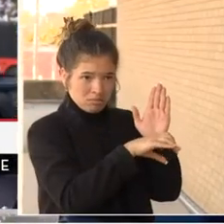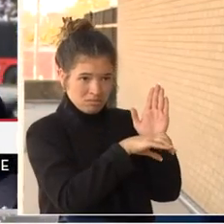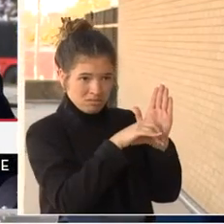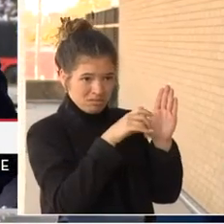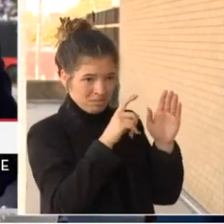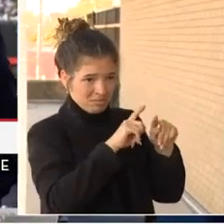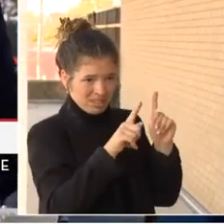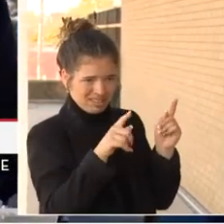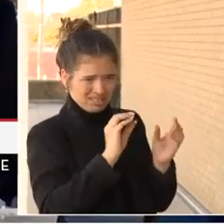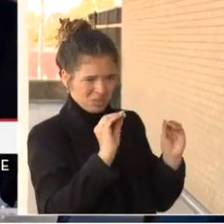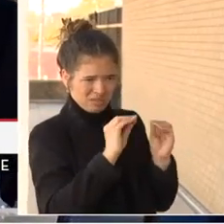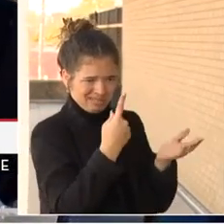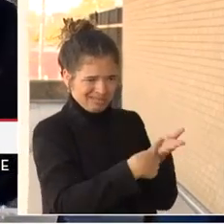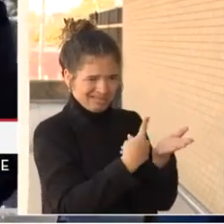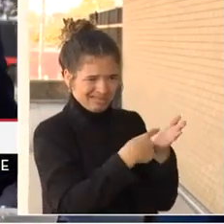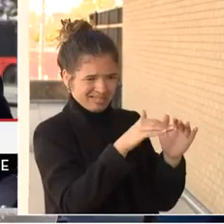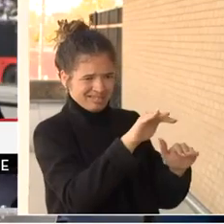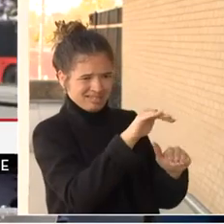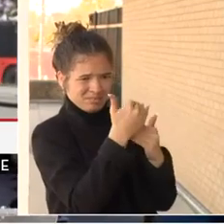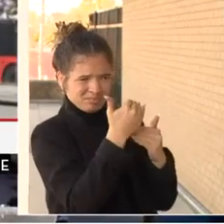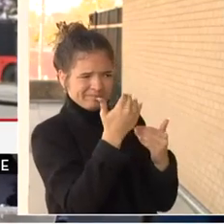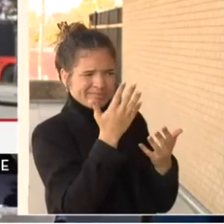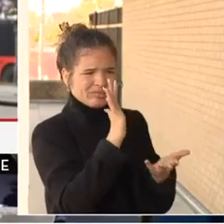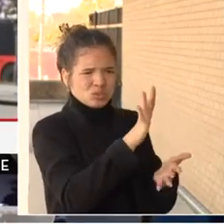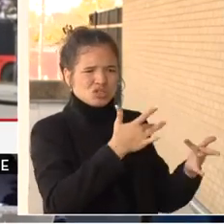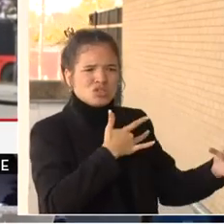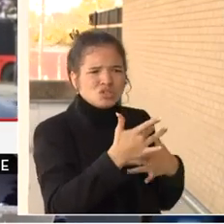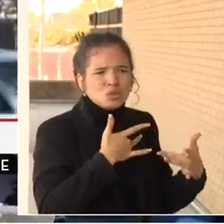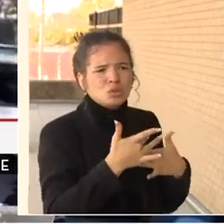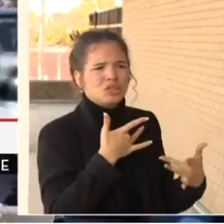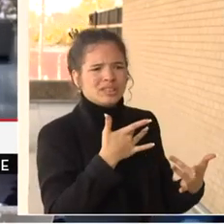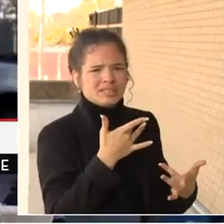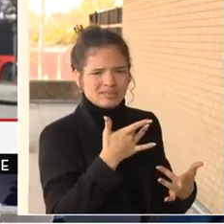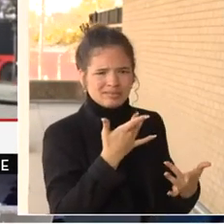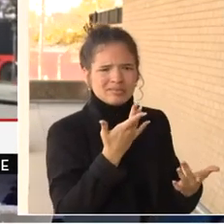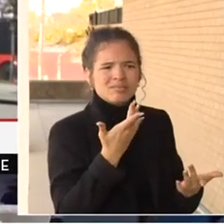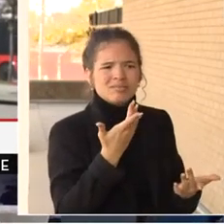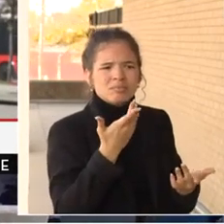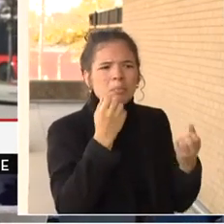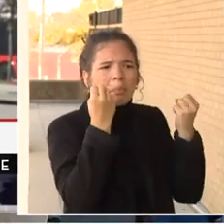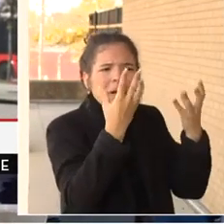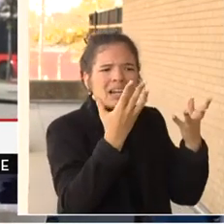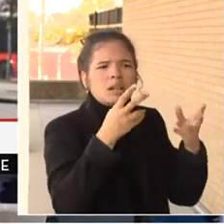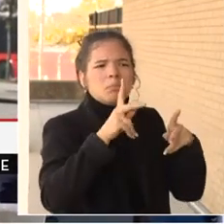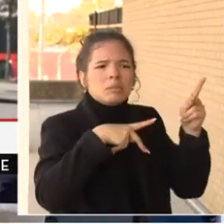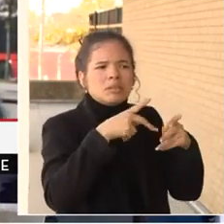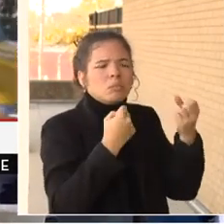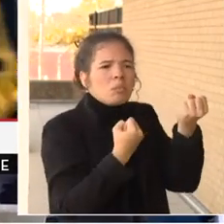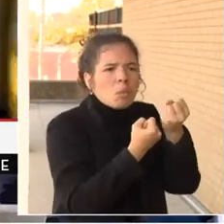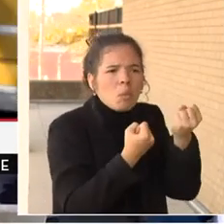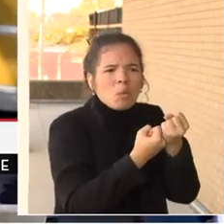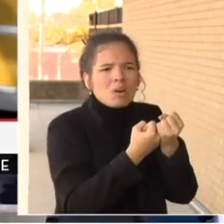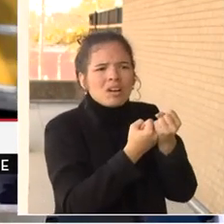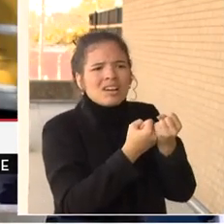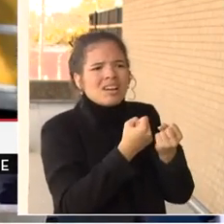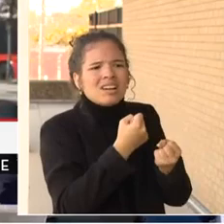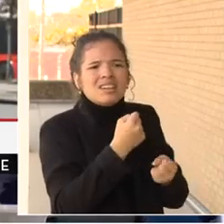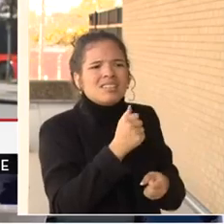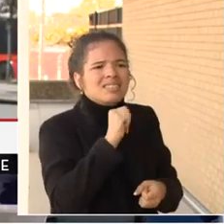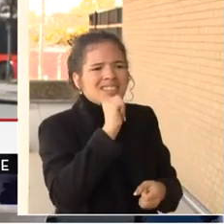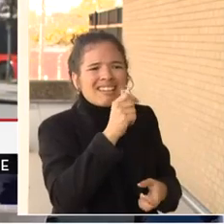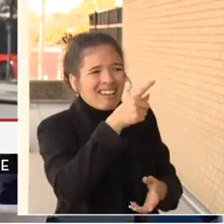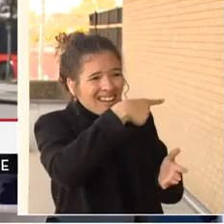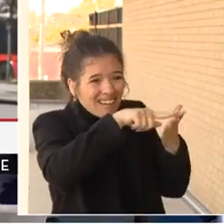She's expressed her concerns that are echoed by the chief judge, the U.S. Attorney's Office, particularly the trials for misdemeanor. Do you have any